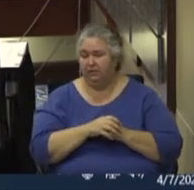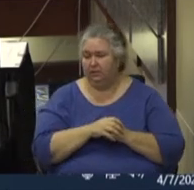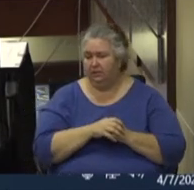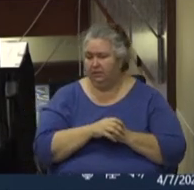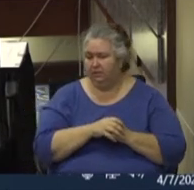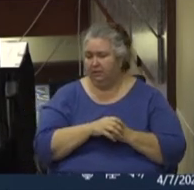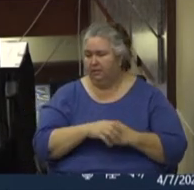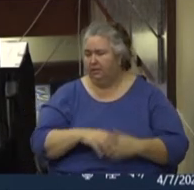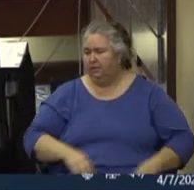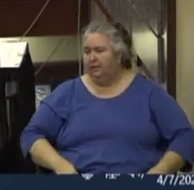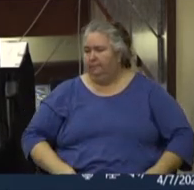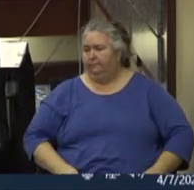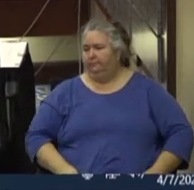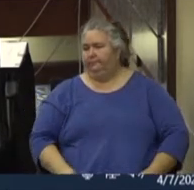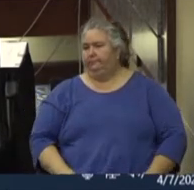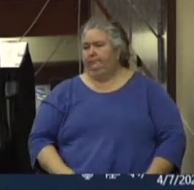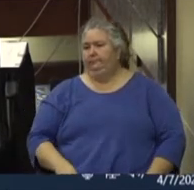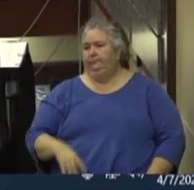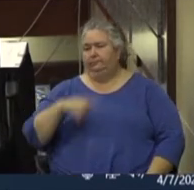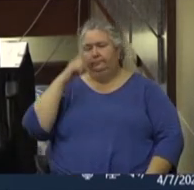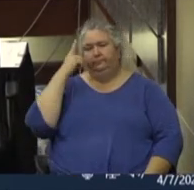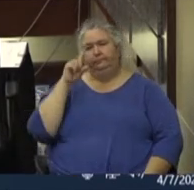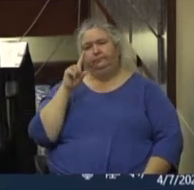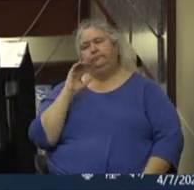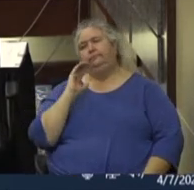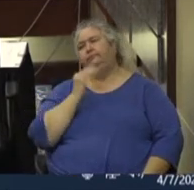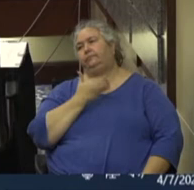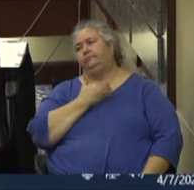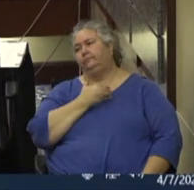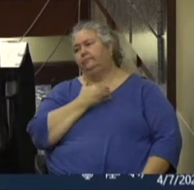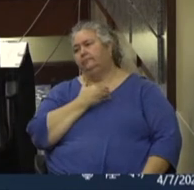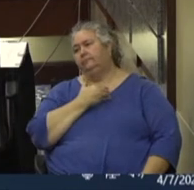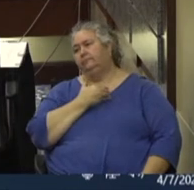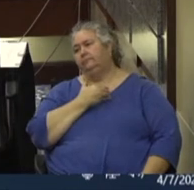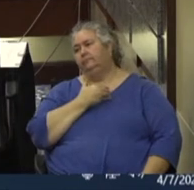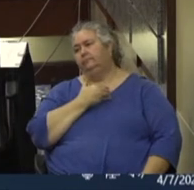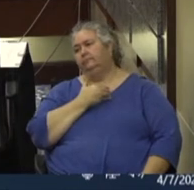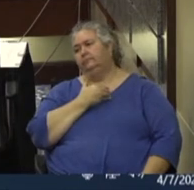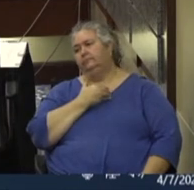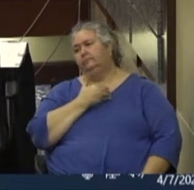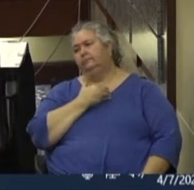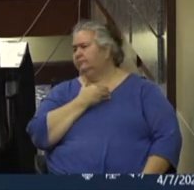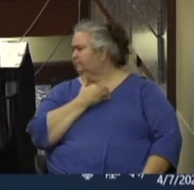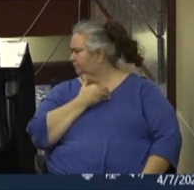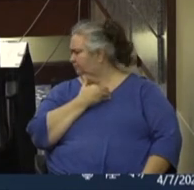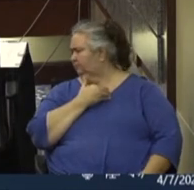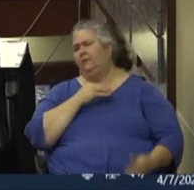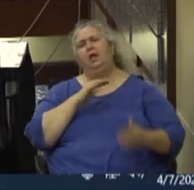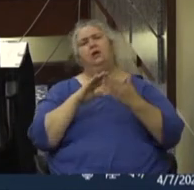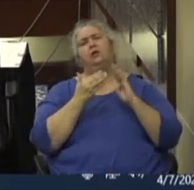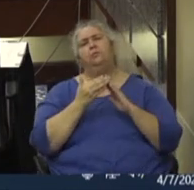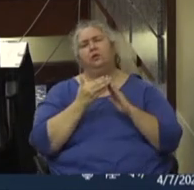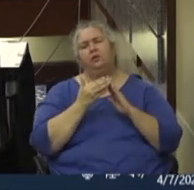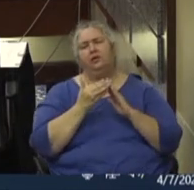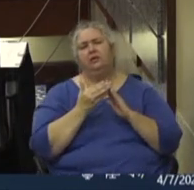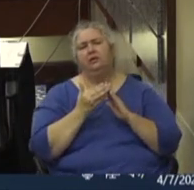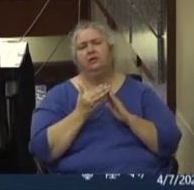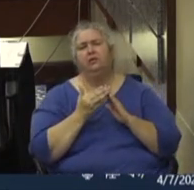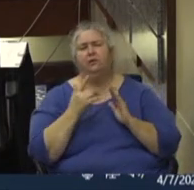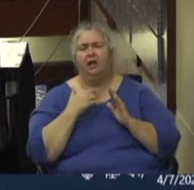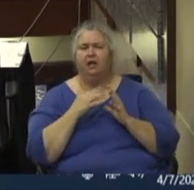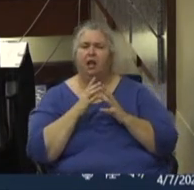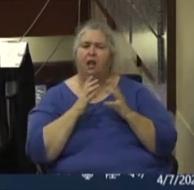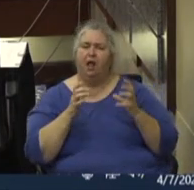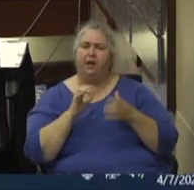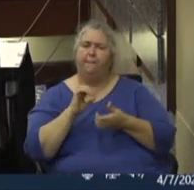family meal insecurity. For our, our, faith leaders, um, and our faith community function, we have had a great, great deal